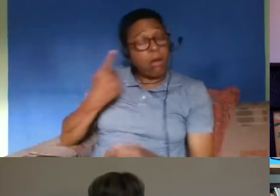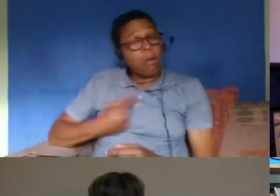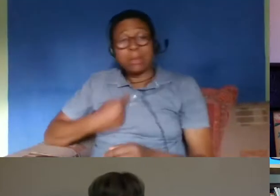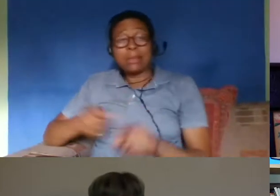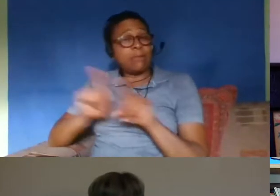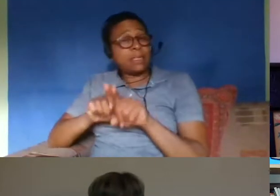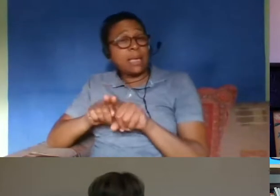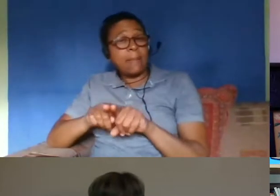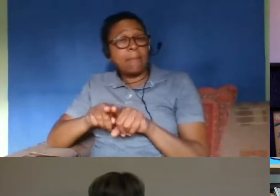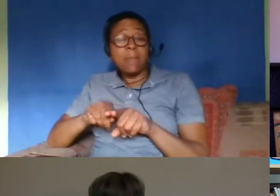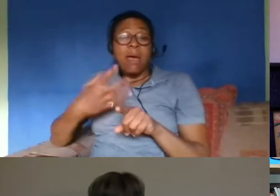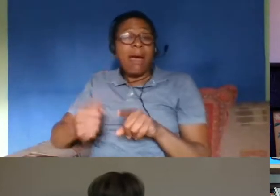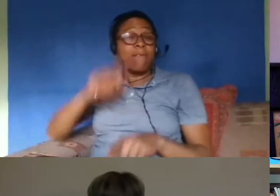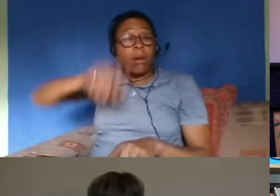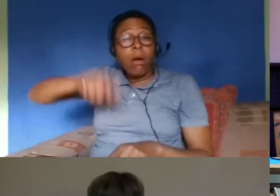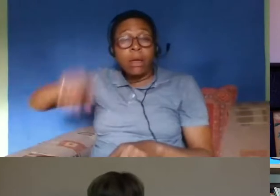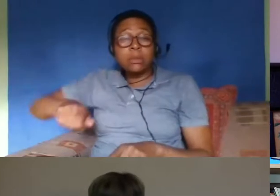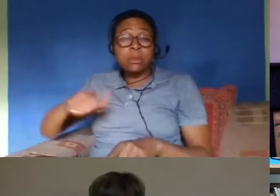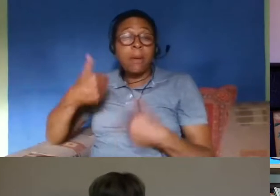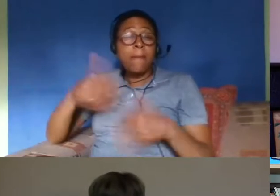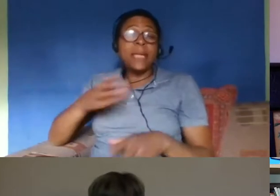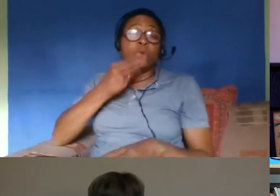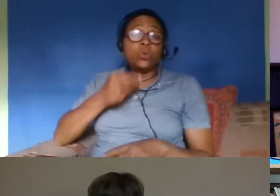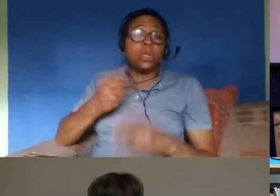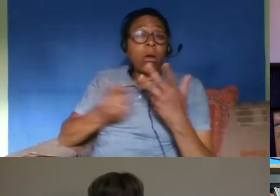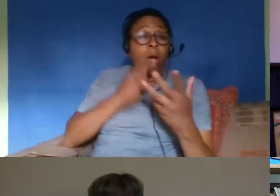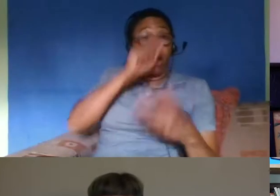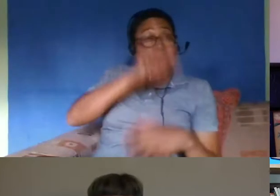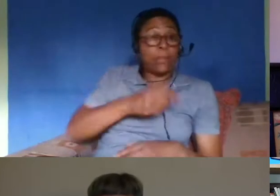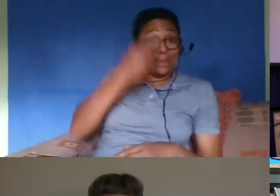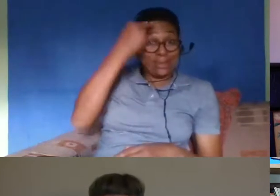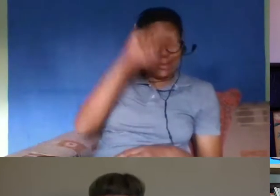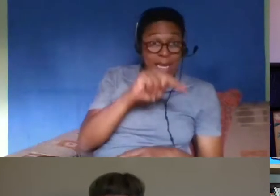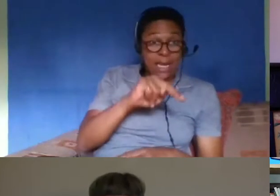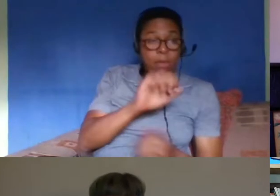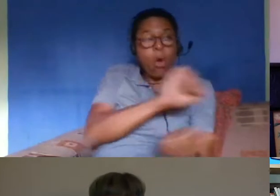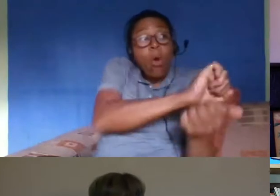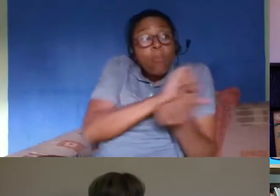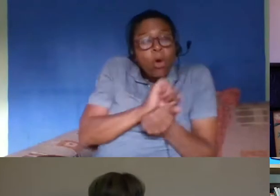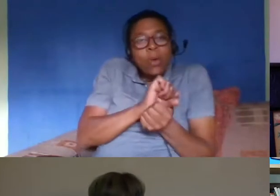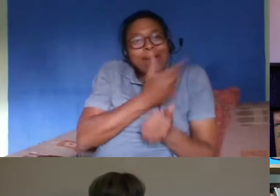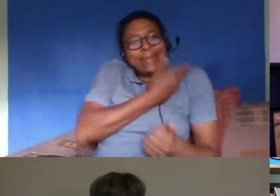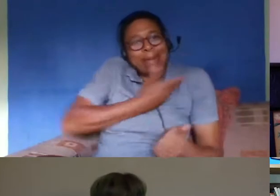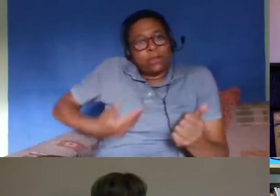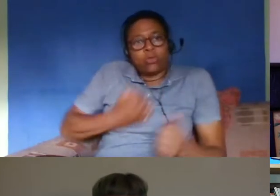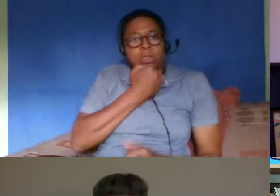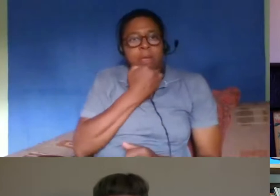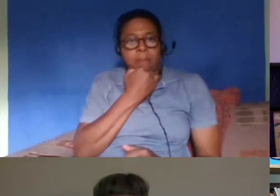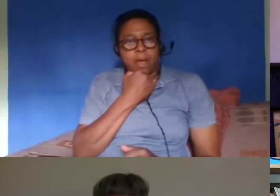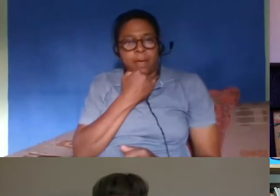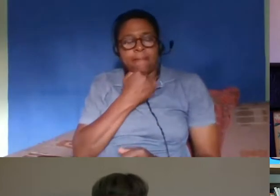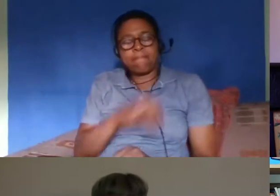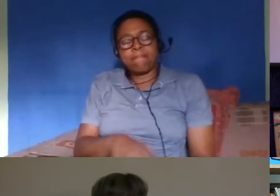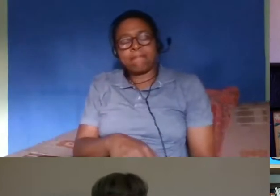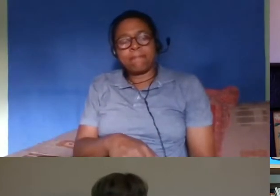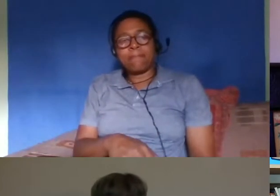in somebody else's name classically borrowing somebody's national insurance number or or something like that um and